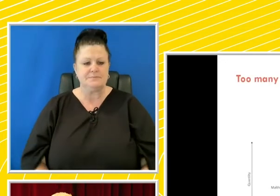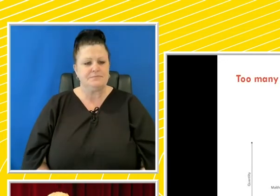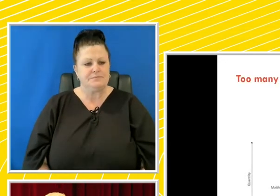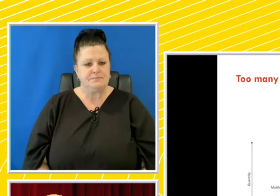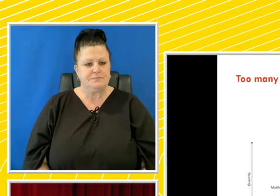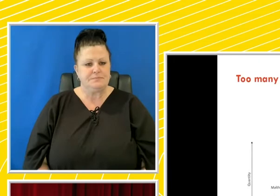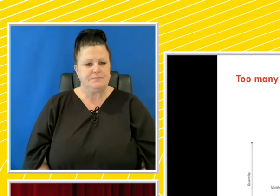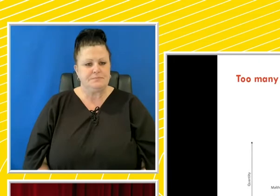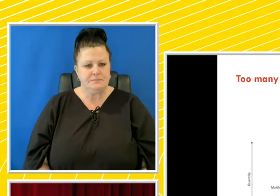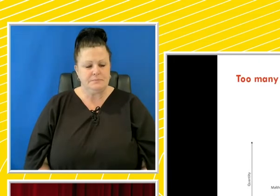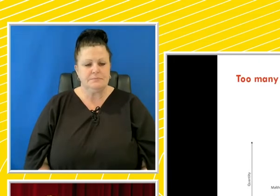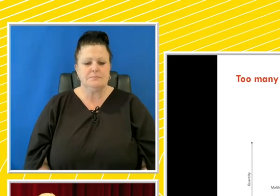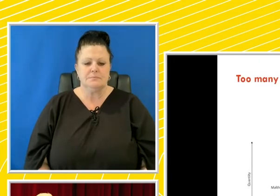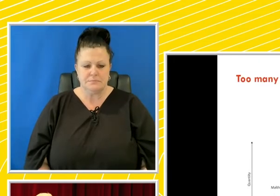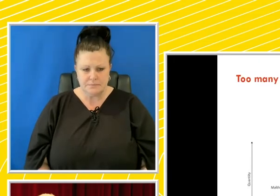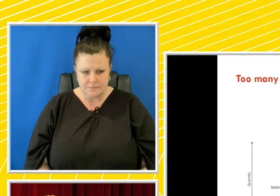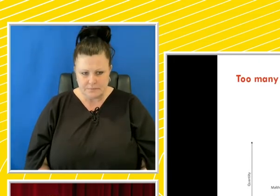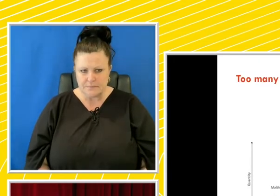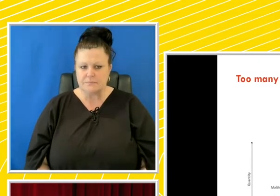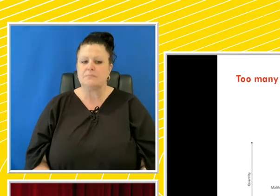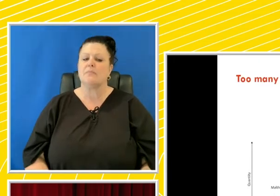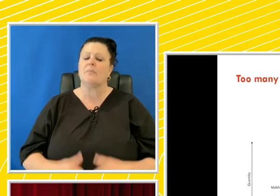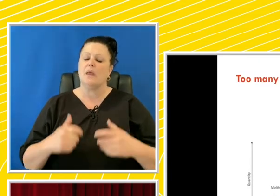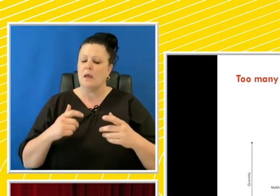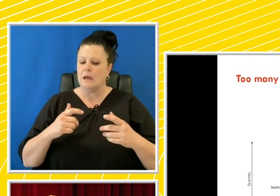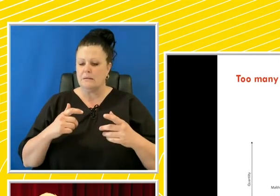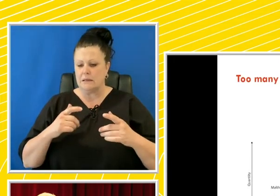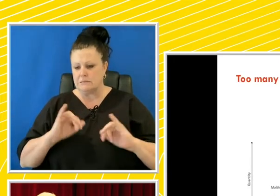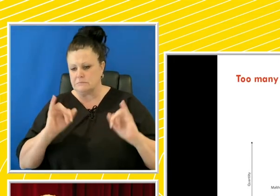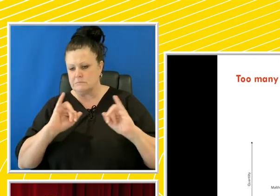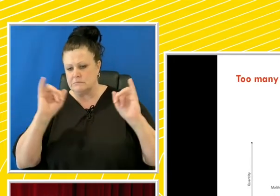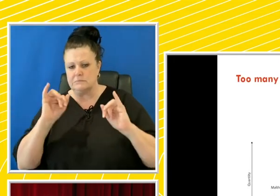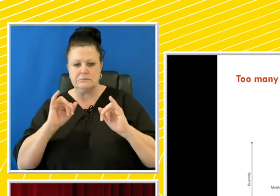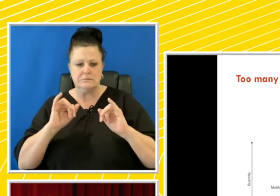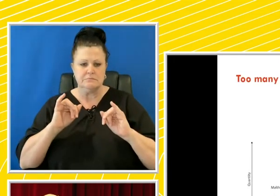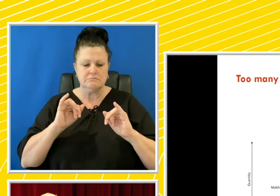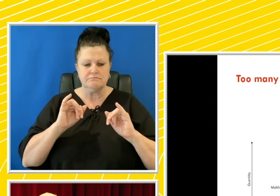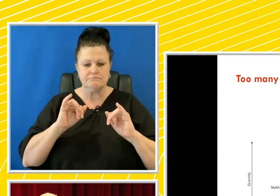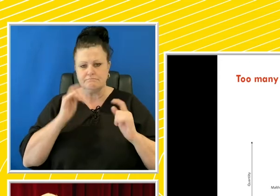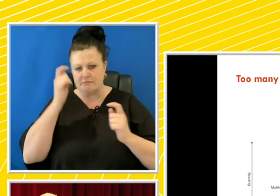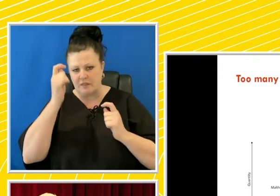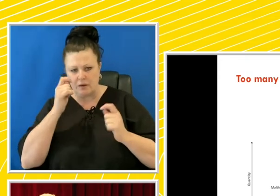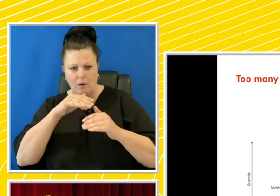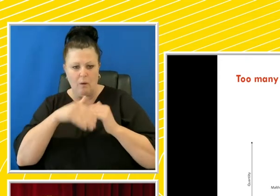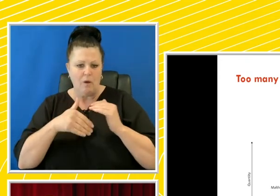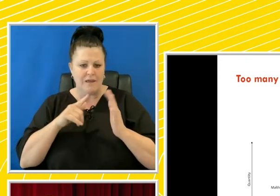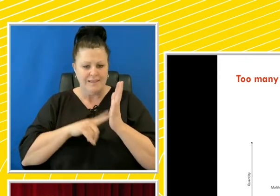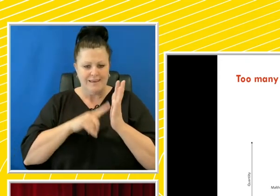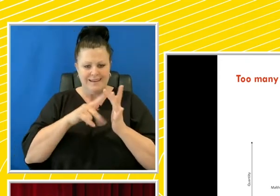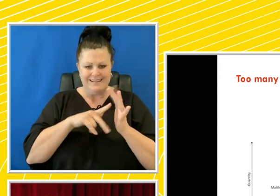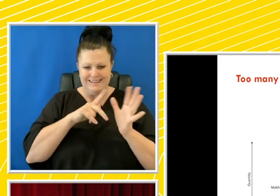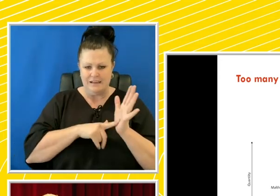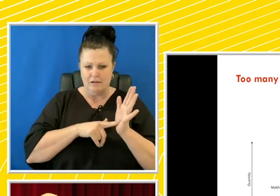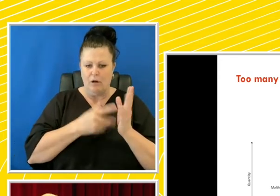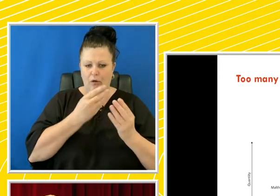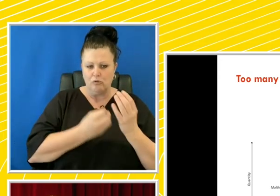Historical anxiety, such as the Malthusian dilemma of the exponential population growth versus the linear growth of food production,